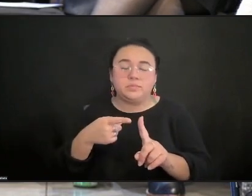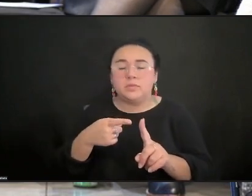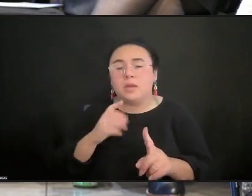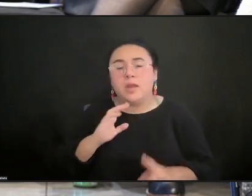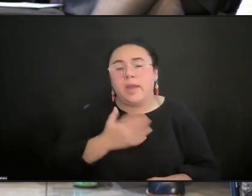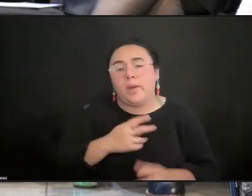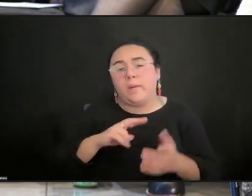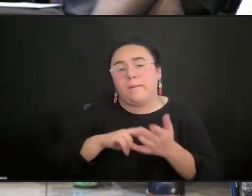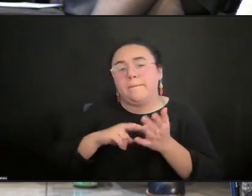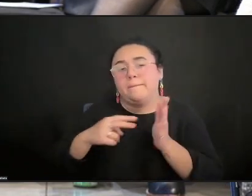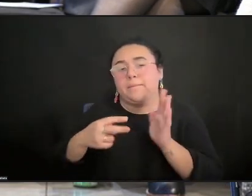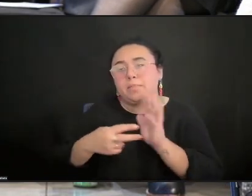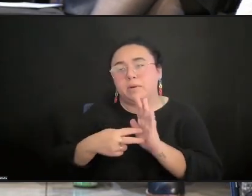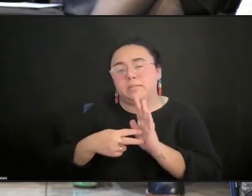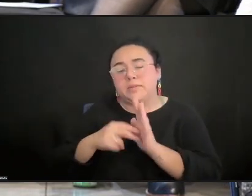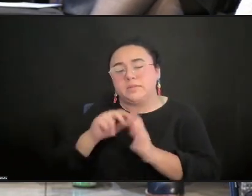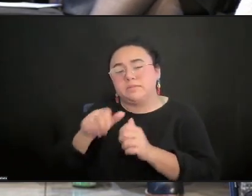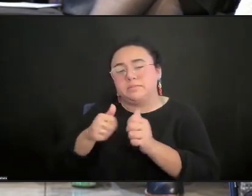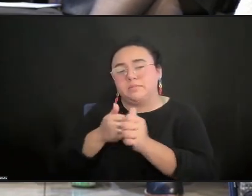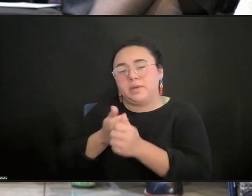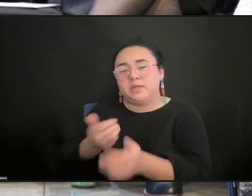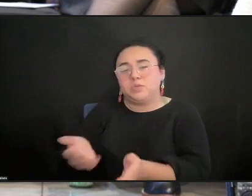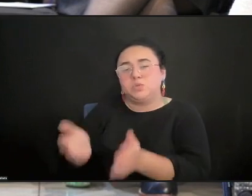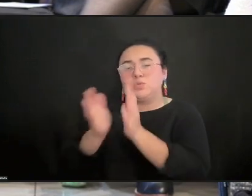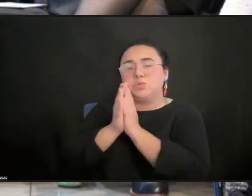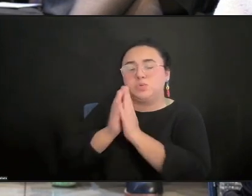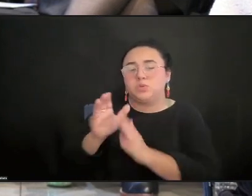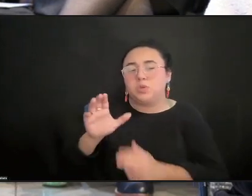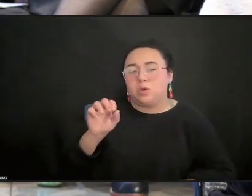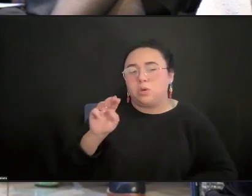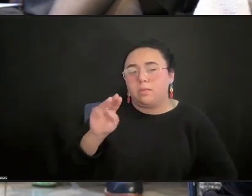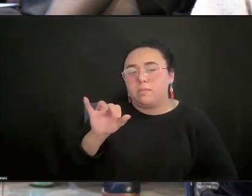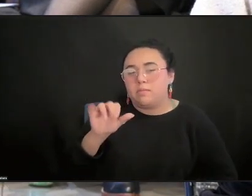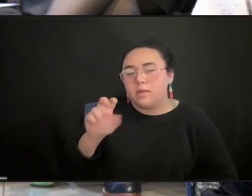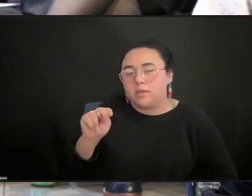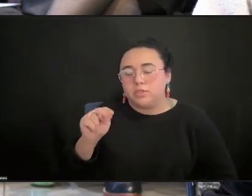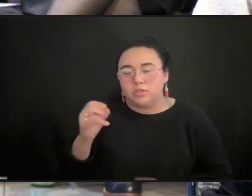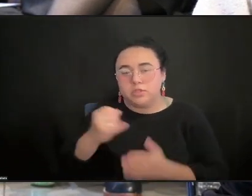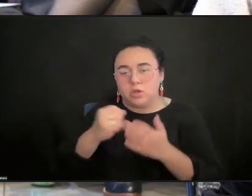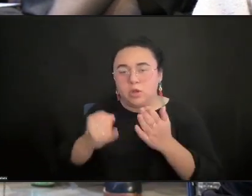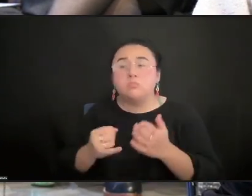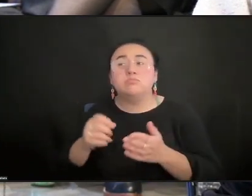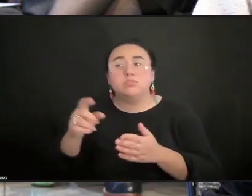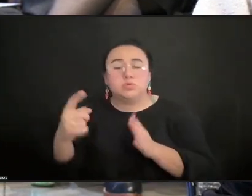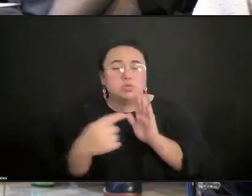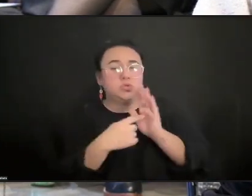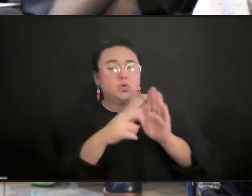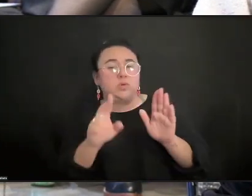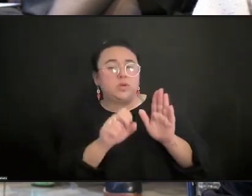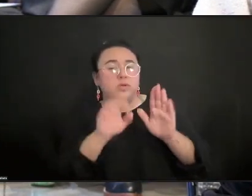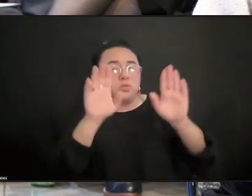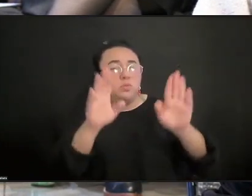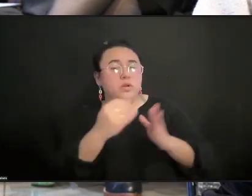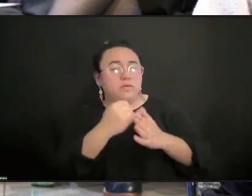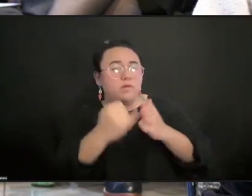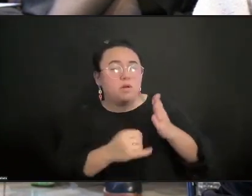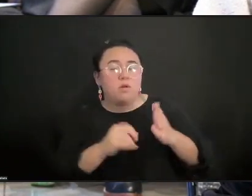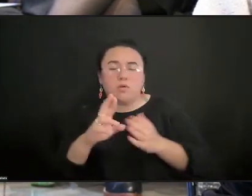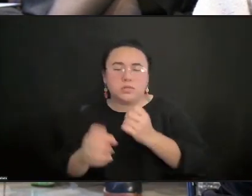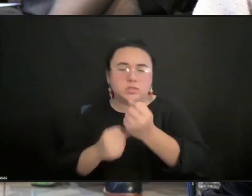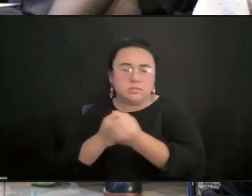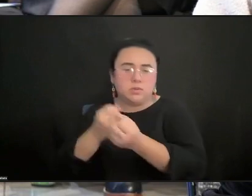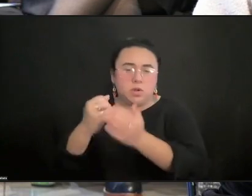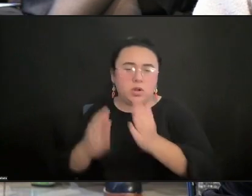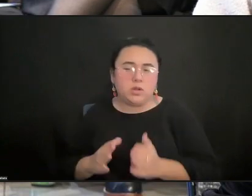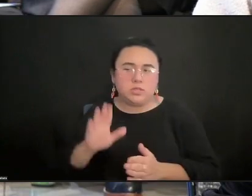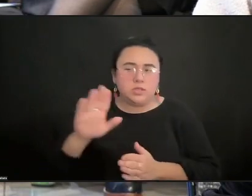that commission? To premiere in the U.S. a wonderful work, or really to support the artists in the